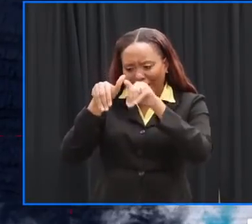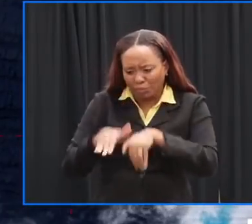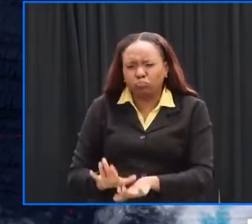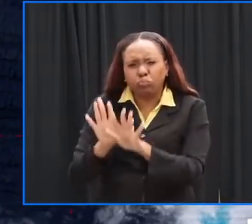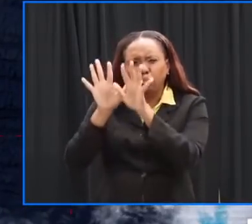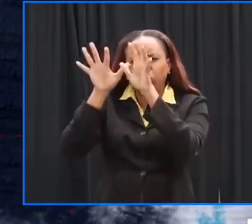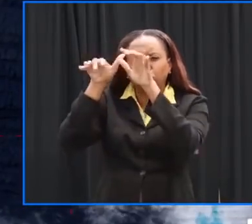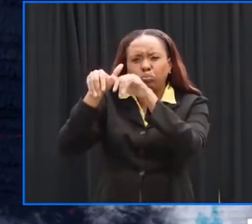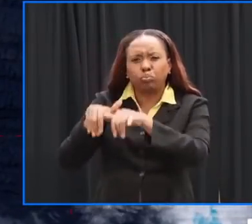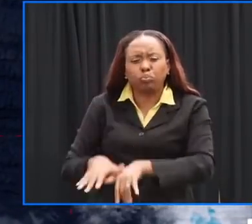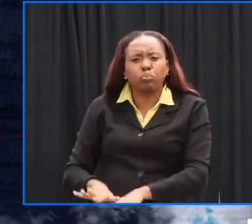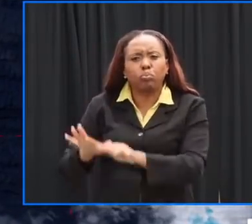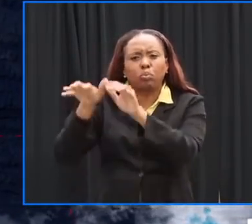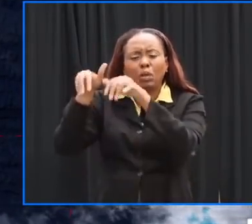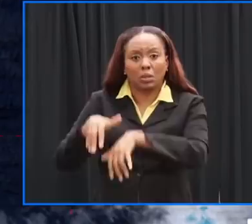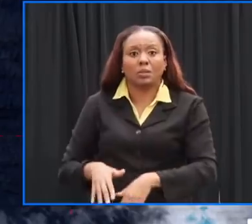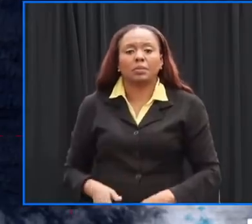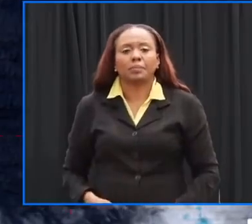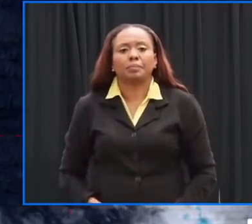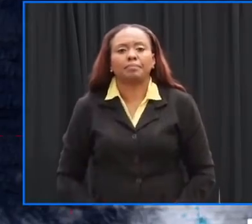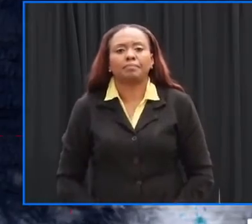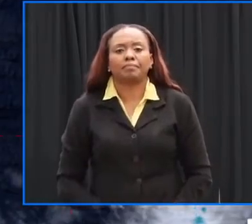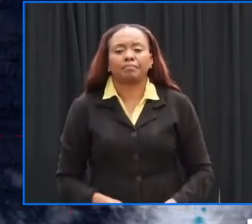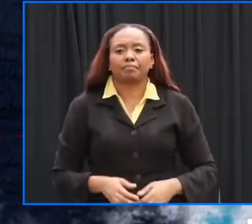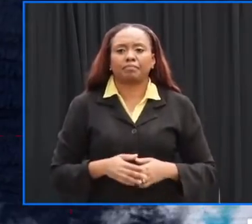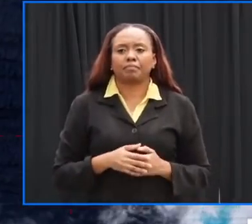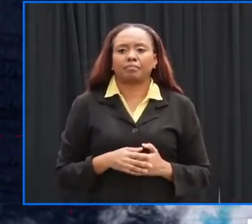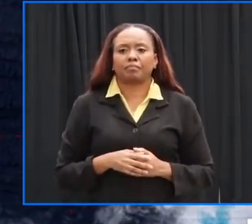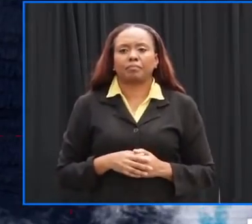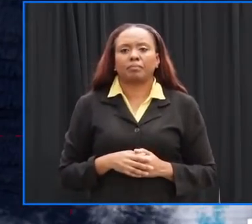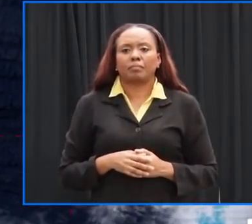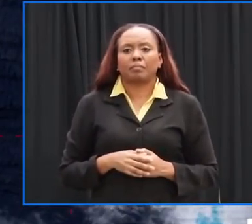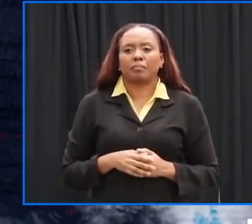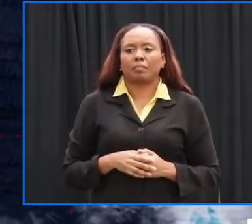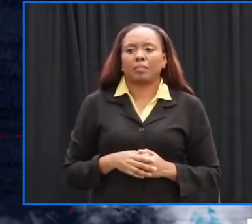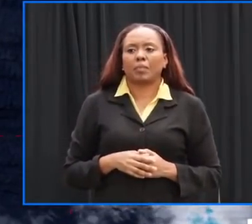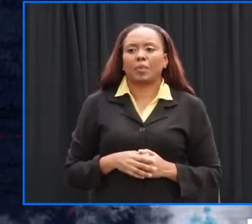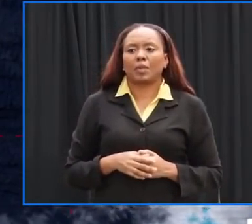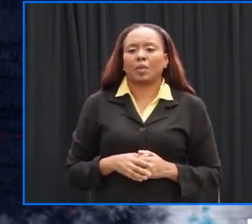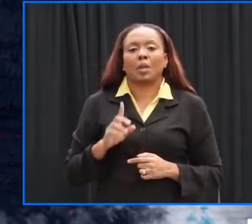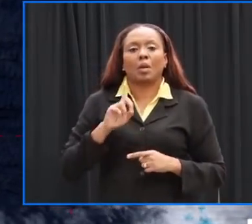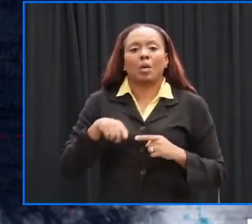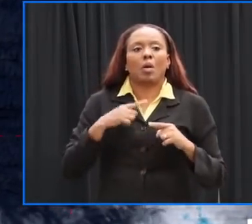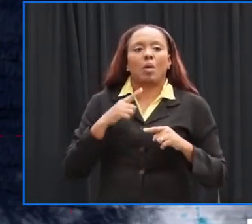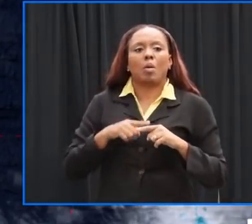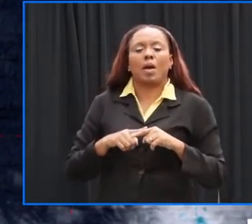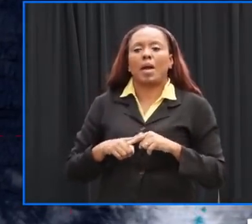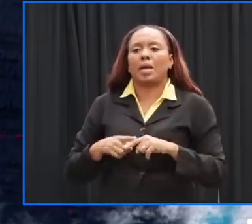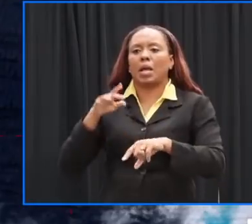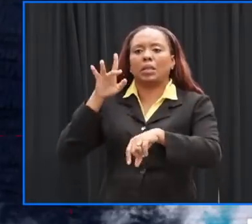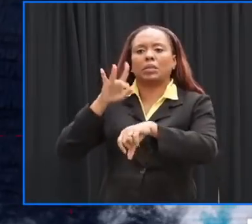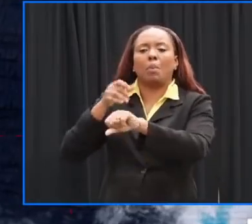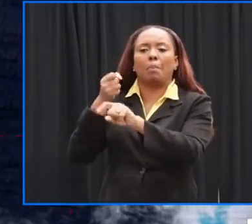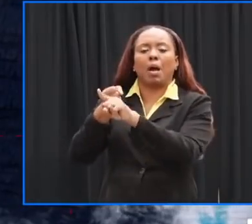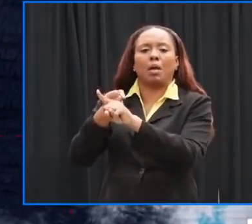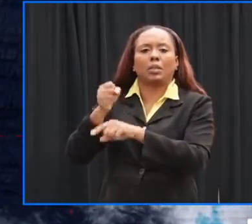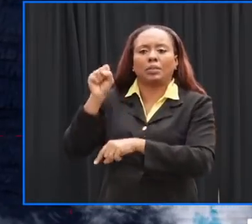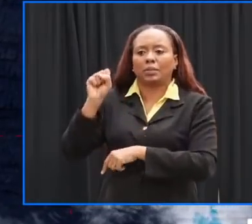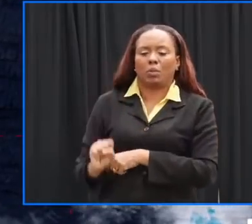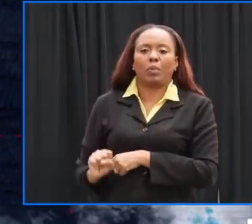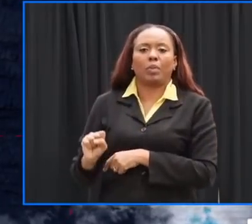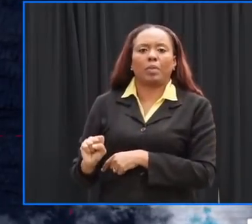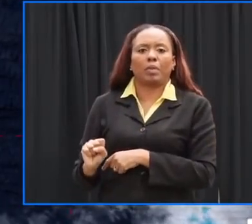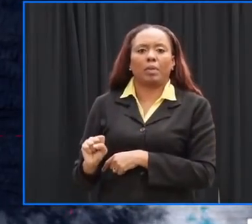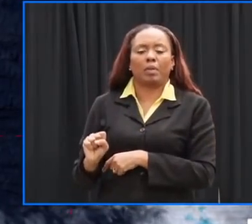follow suit i should mention that the forecast intensity for Elsa by time it reaches to the south of Barbados is that uh she should be